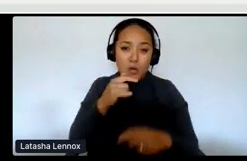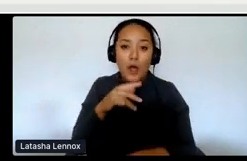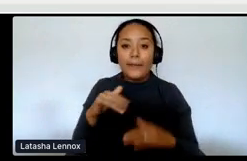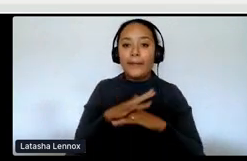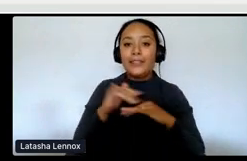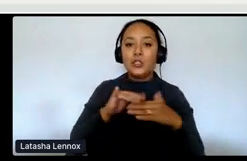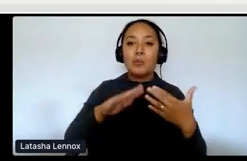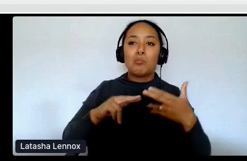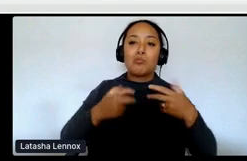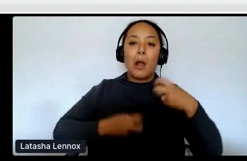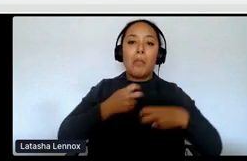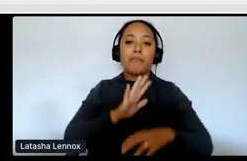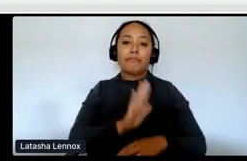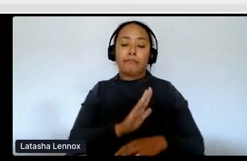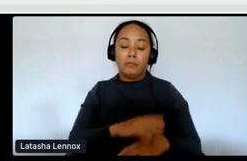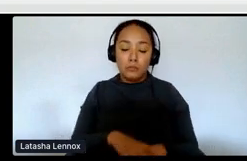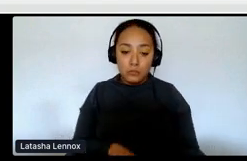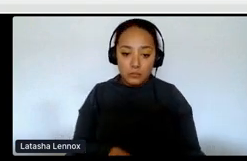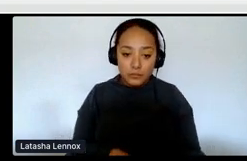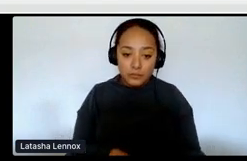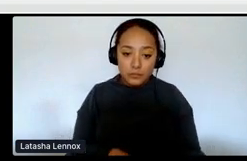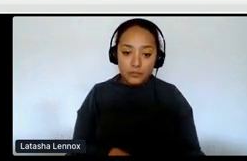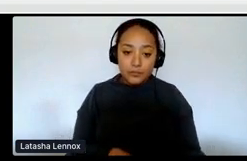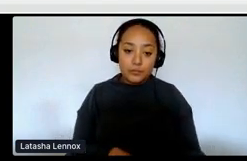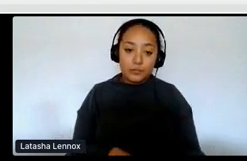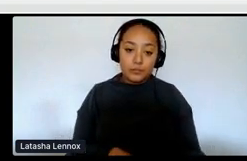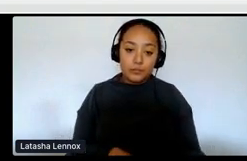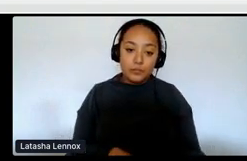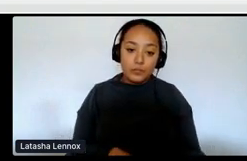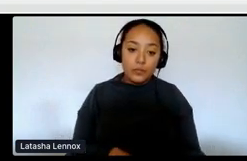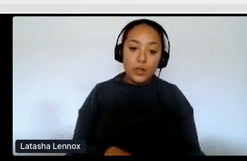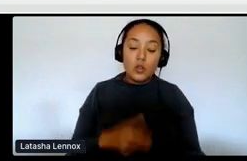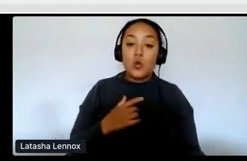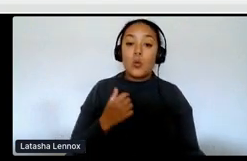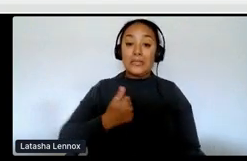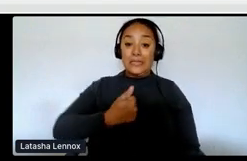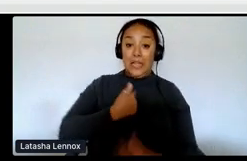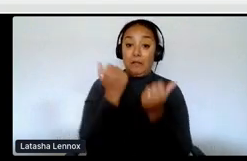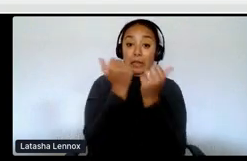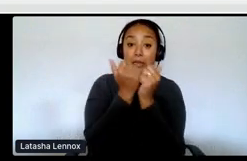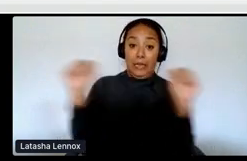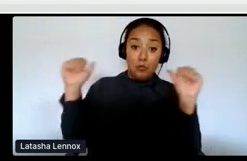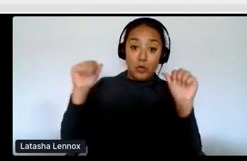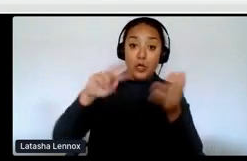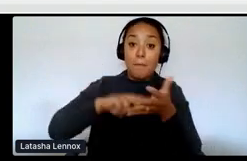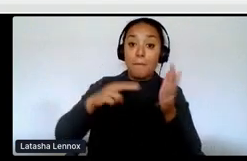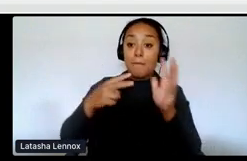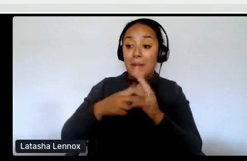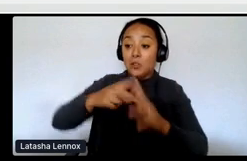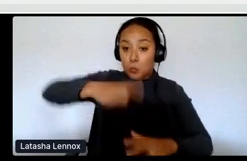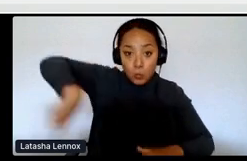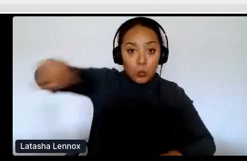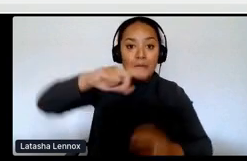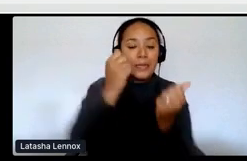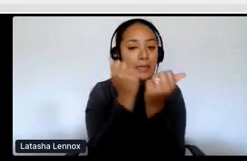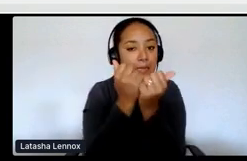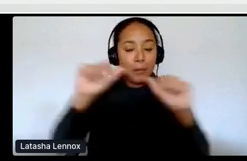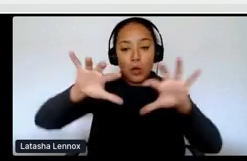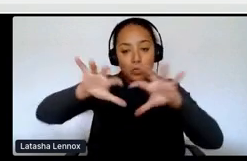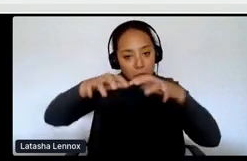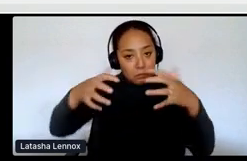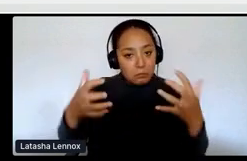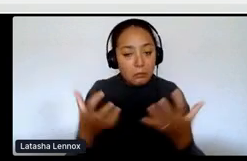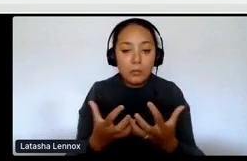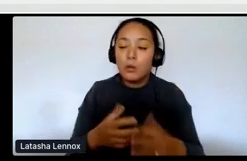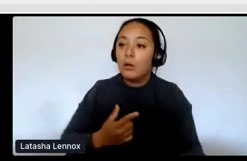is also intimately connected and tied to collective liberation. And we need to continue to truth tell and we need to